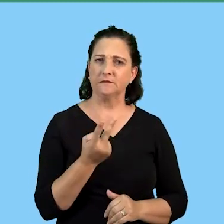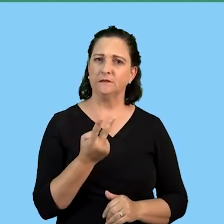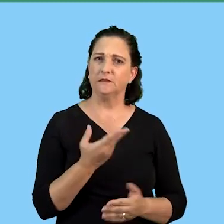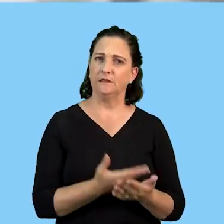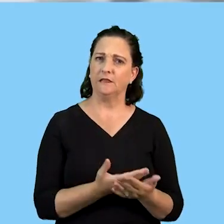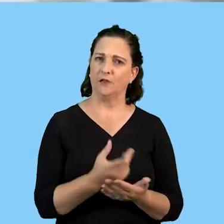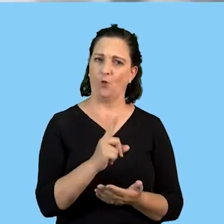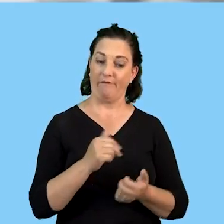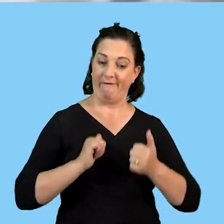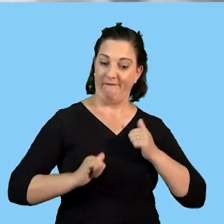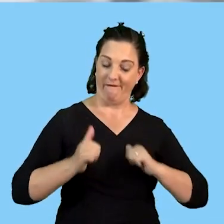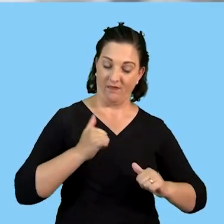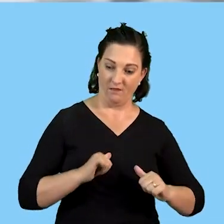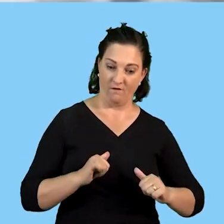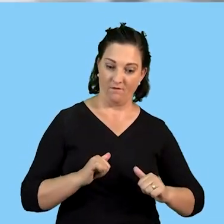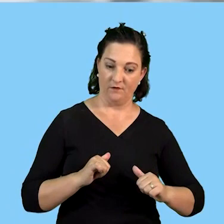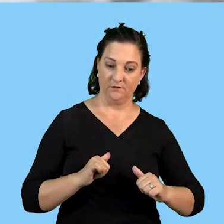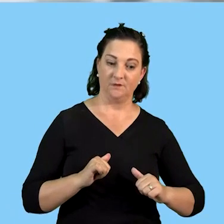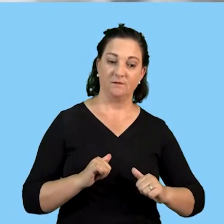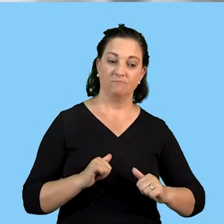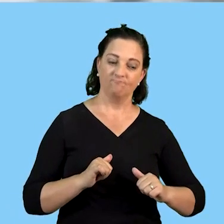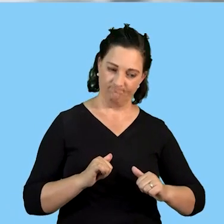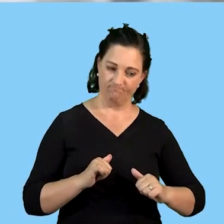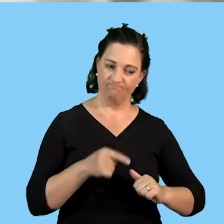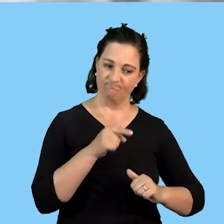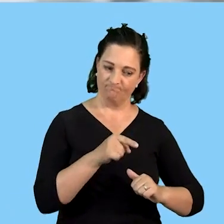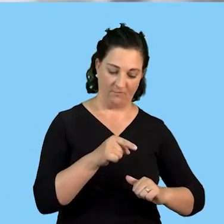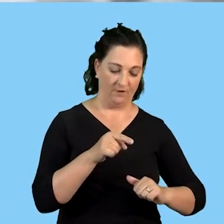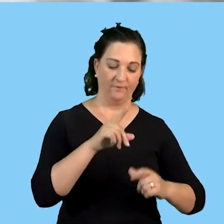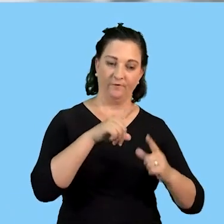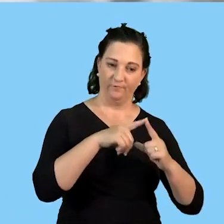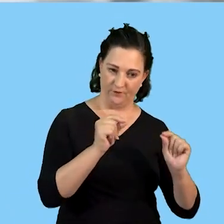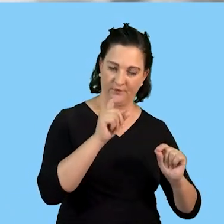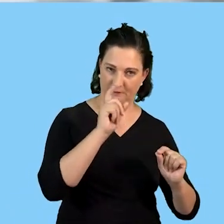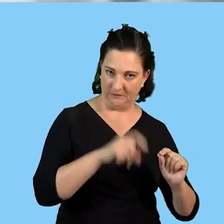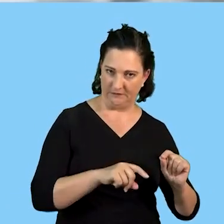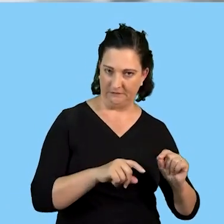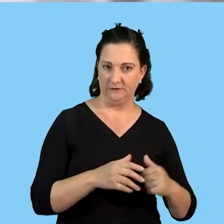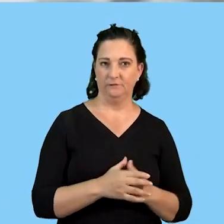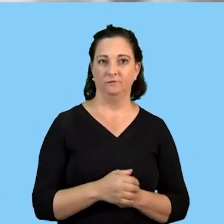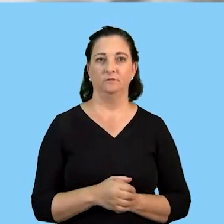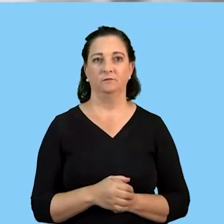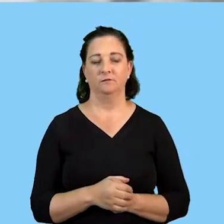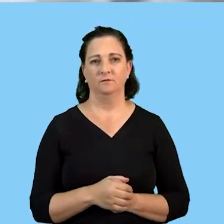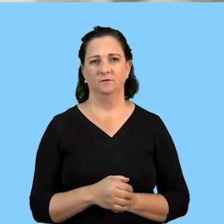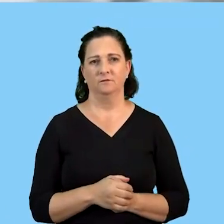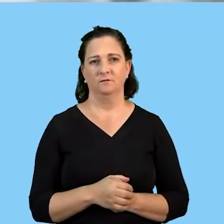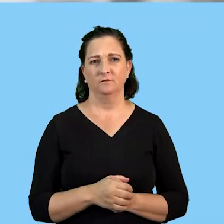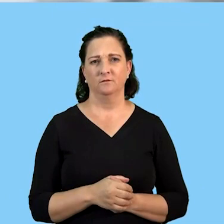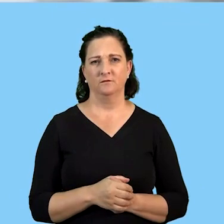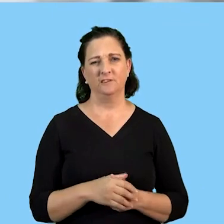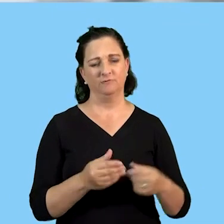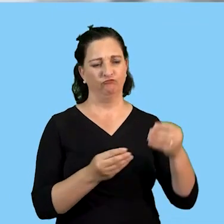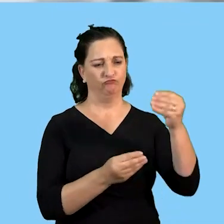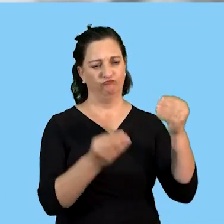the activities that has to be completed and how will they be organized